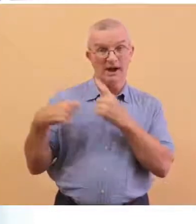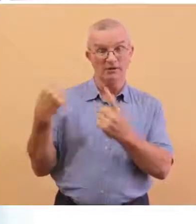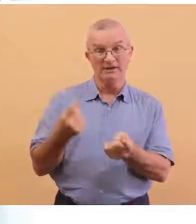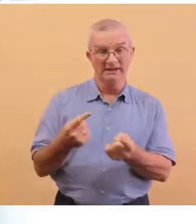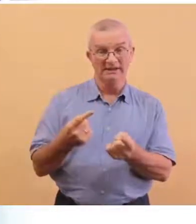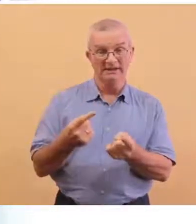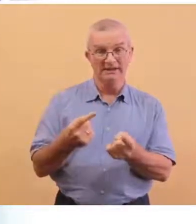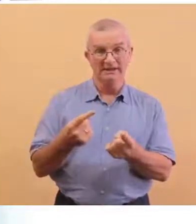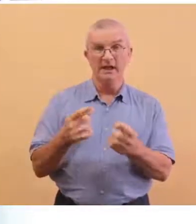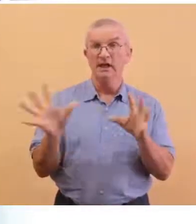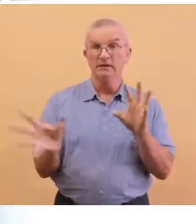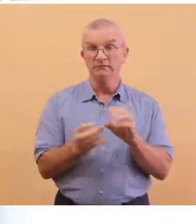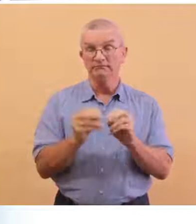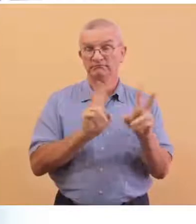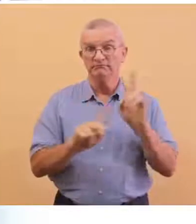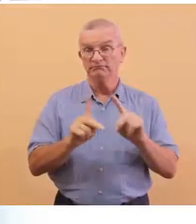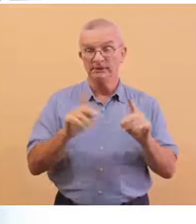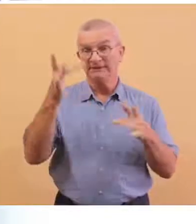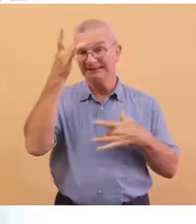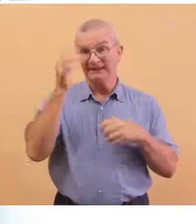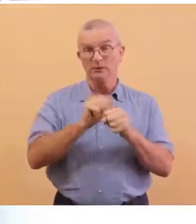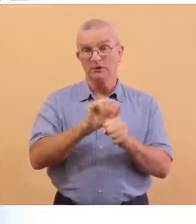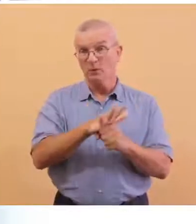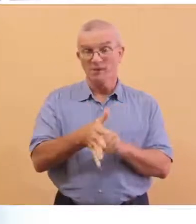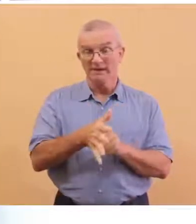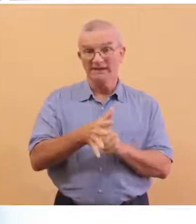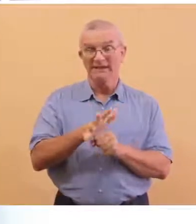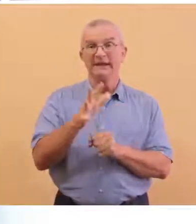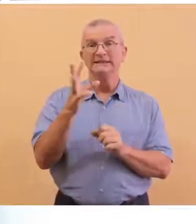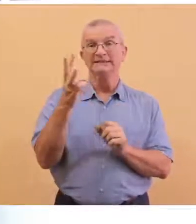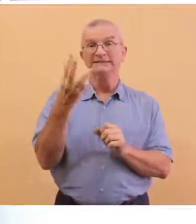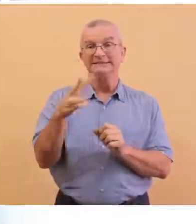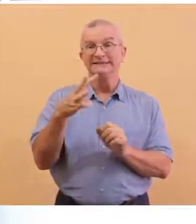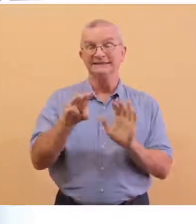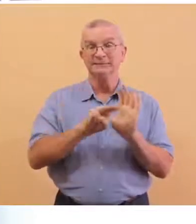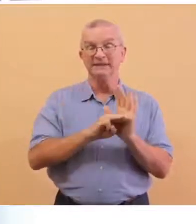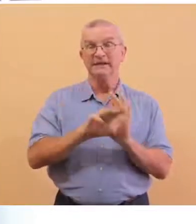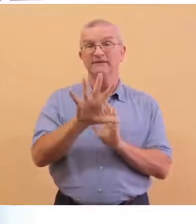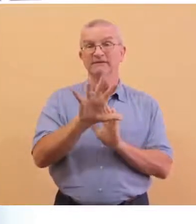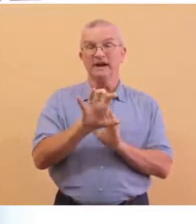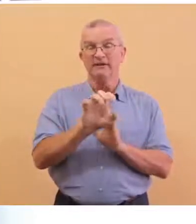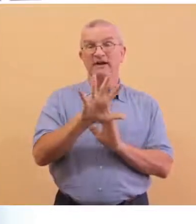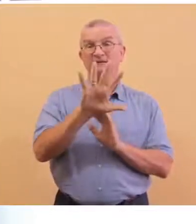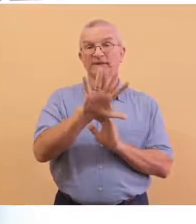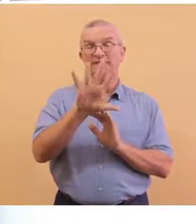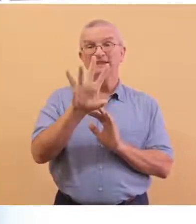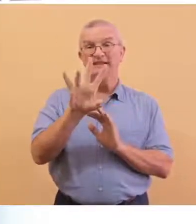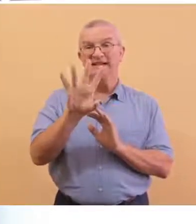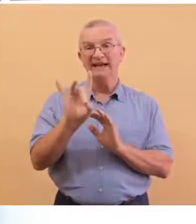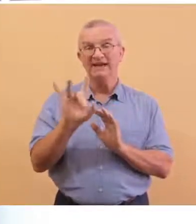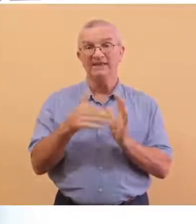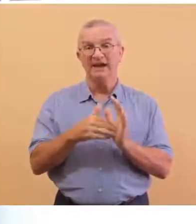the total number of cases have increased to 16,558